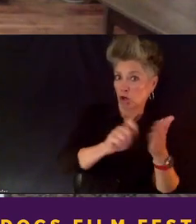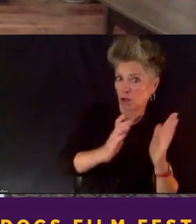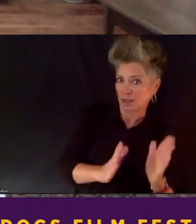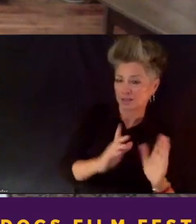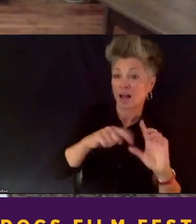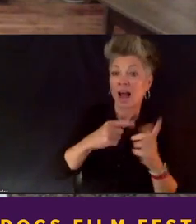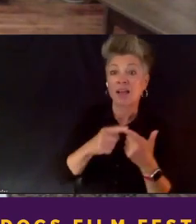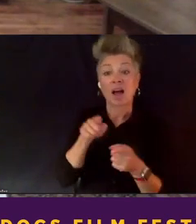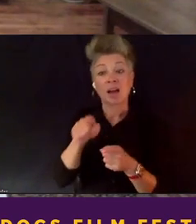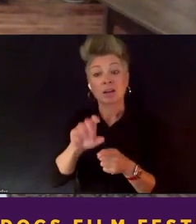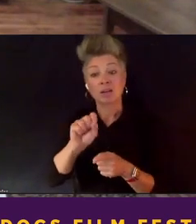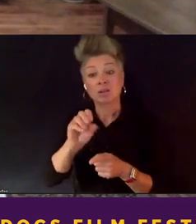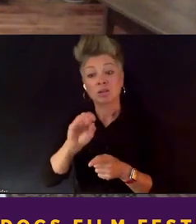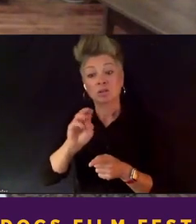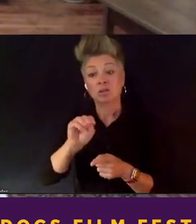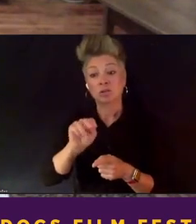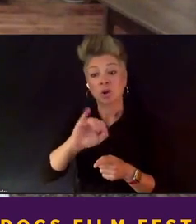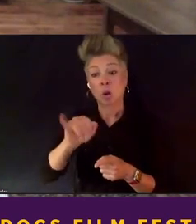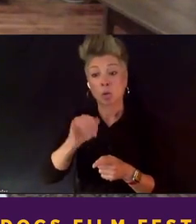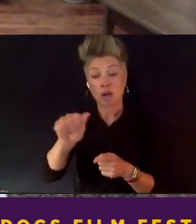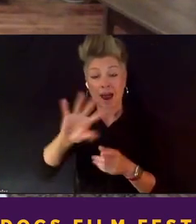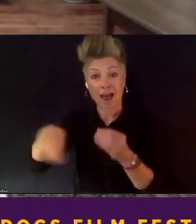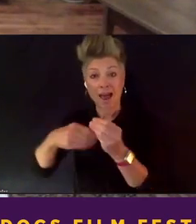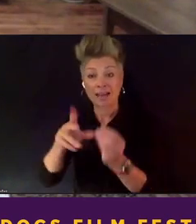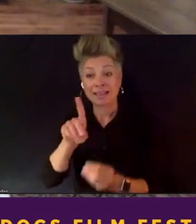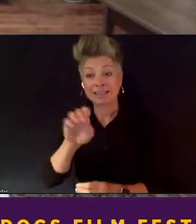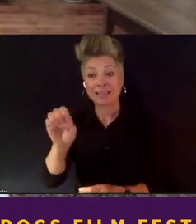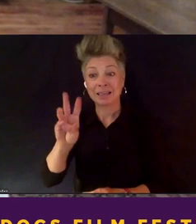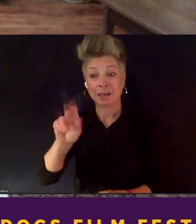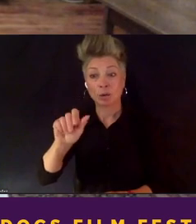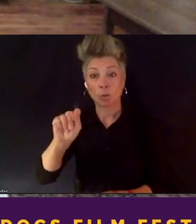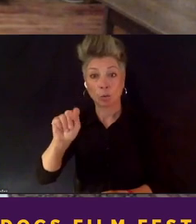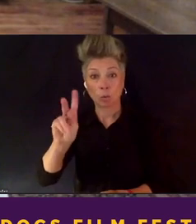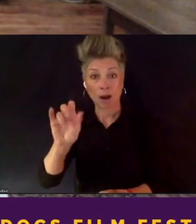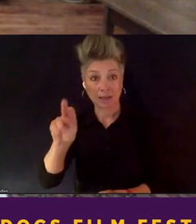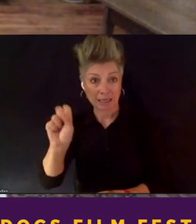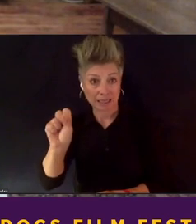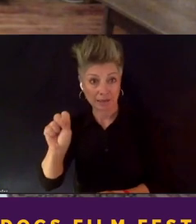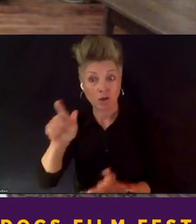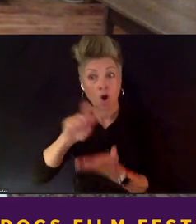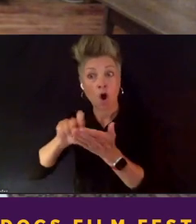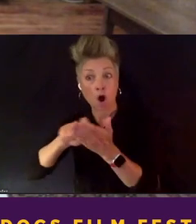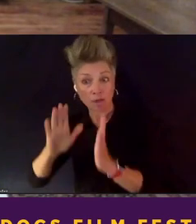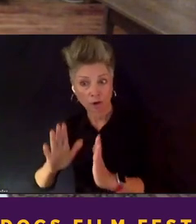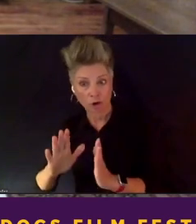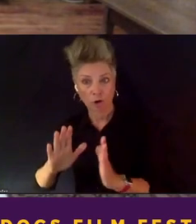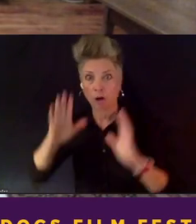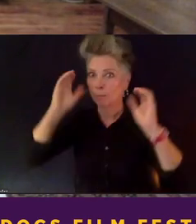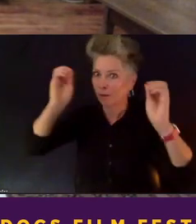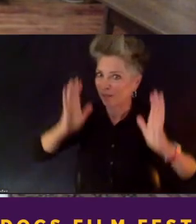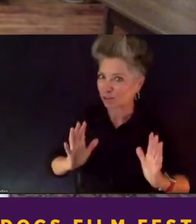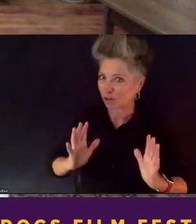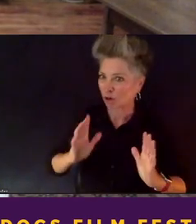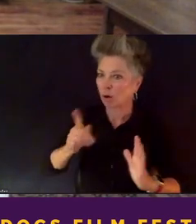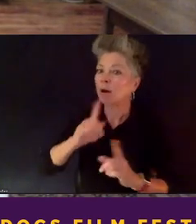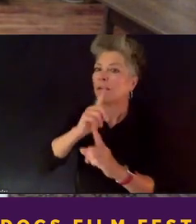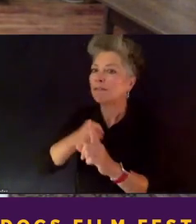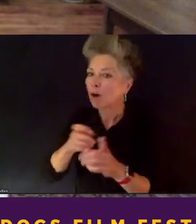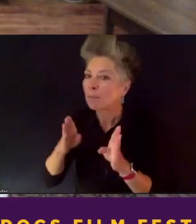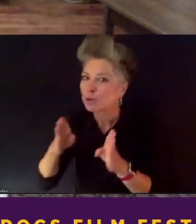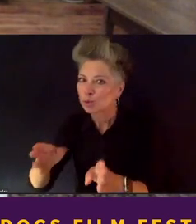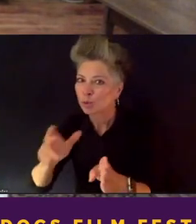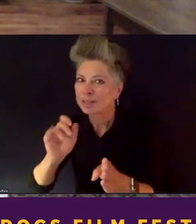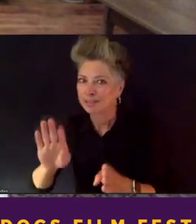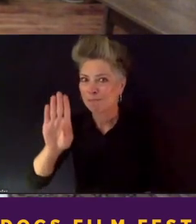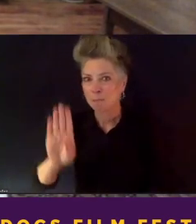Watkins, who is an author, a professor, but who comes from the streets of Baltimore and certainly